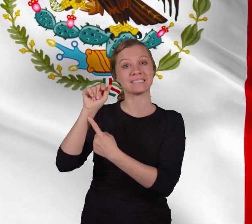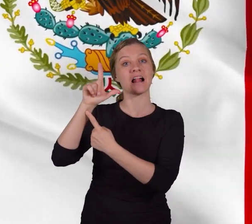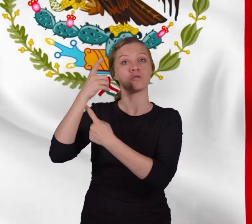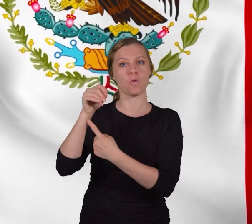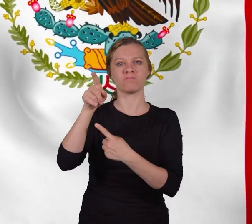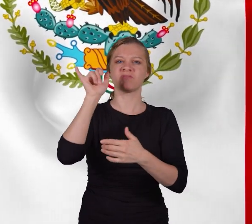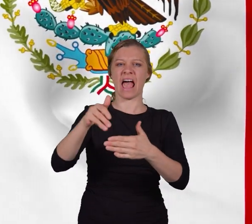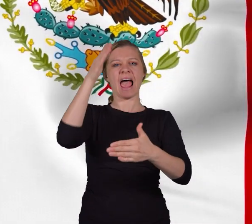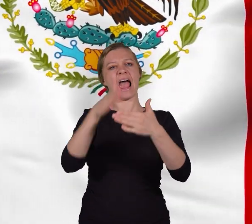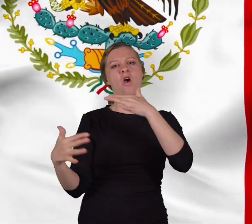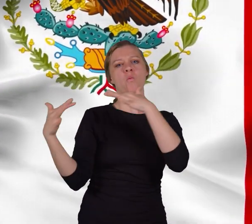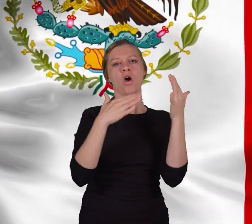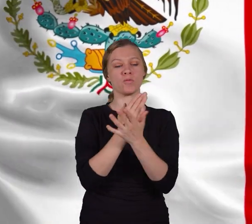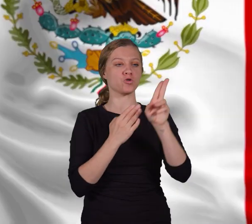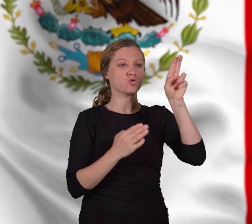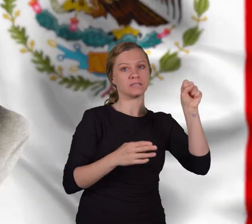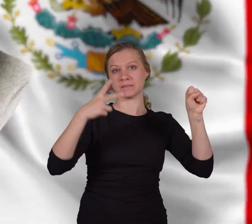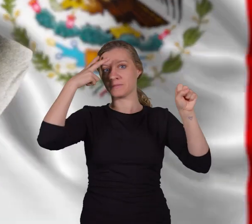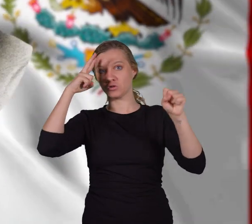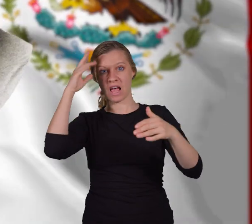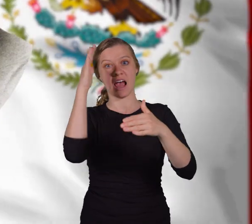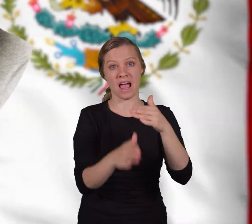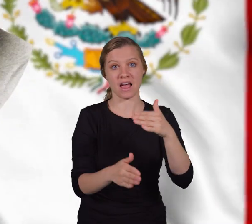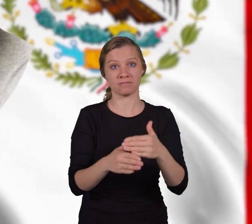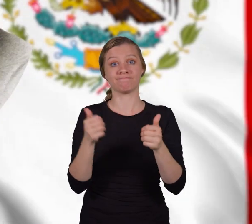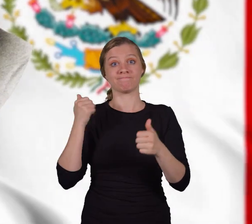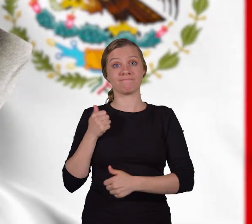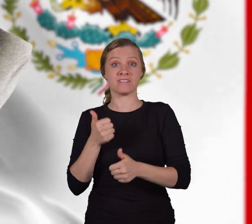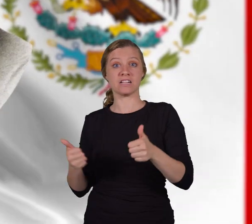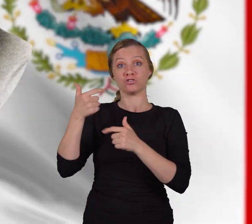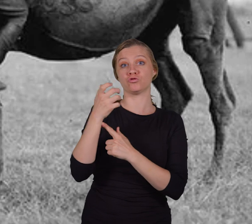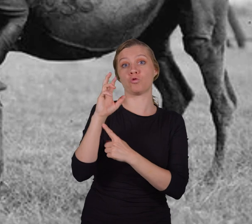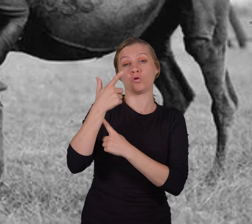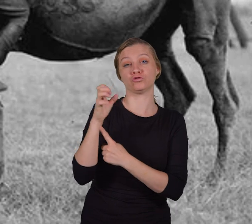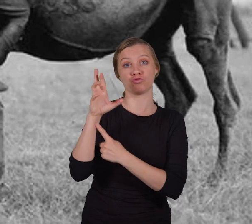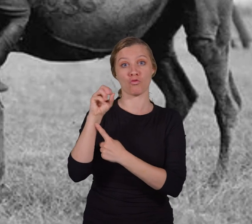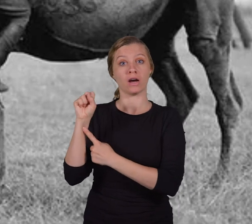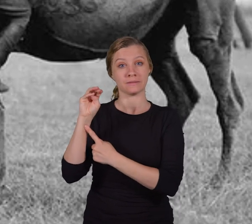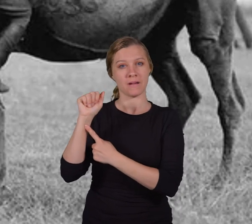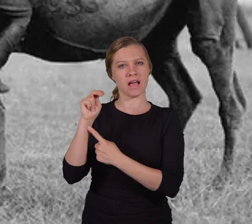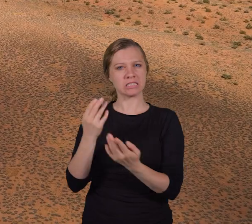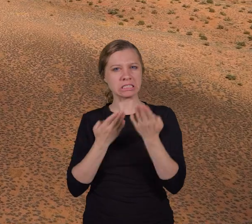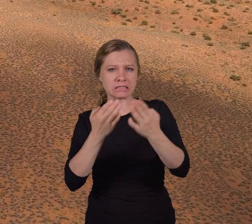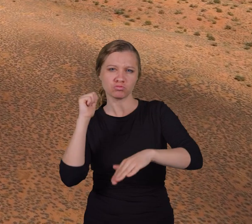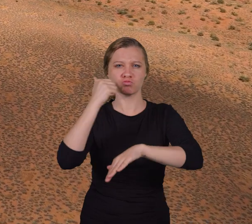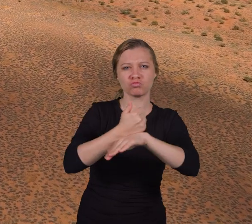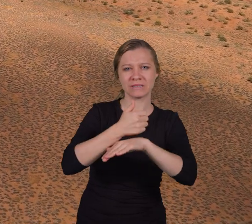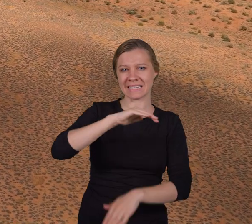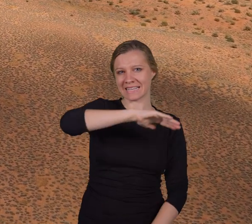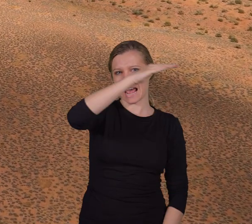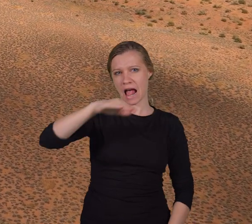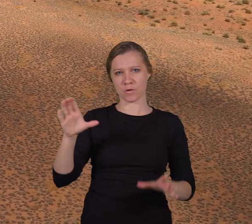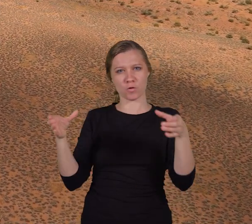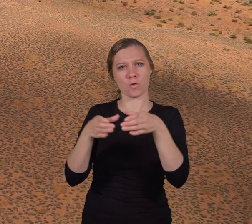the war between the United States and Mexico, Major George Crossman suggested the start of a Camel Corps to help manage